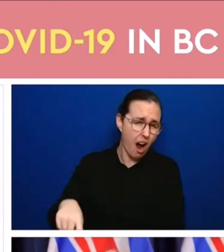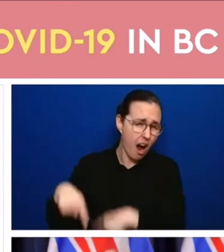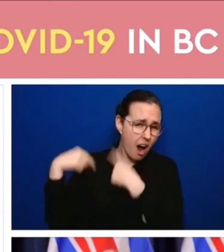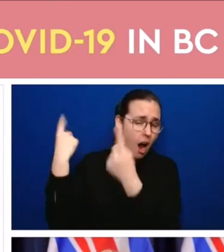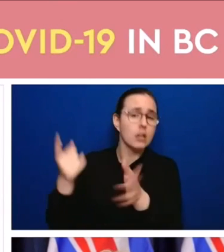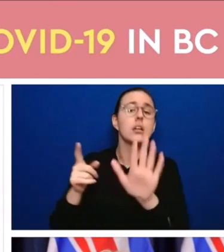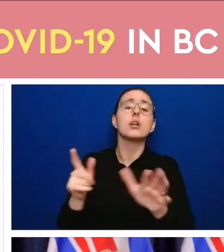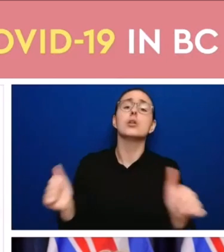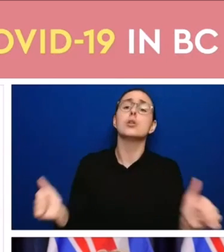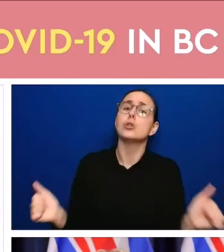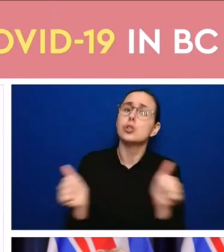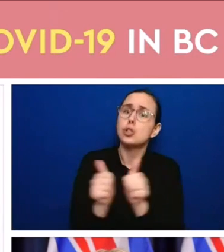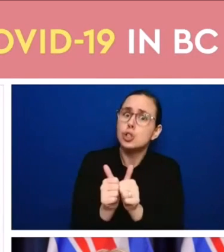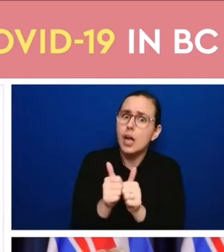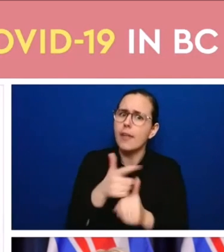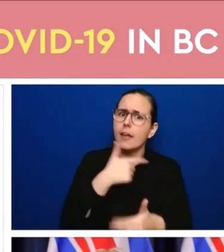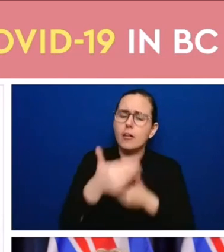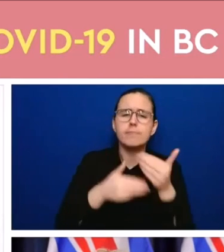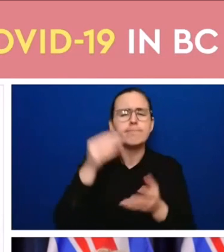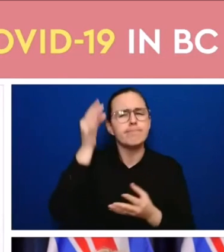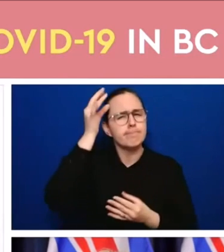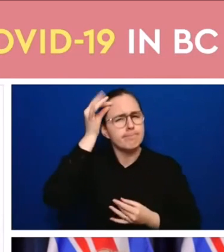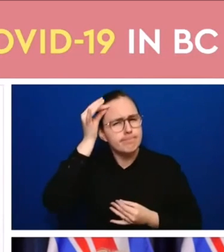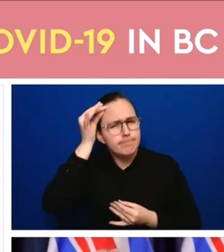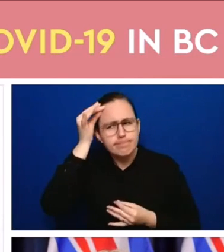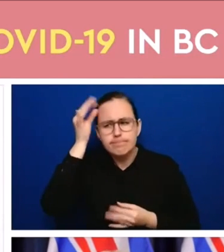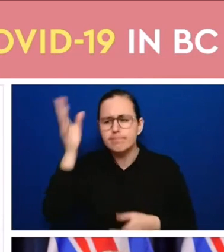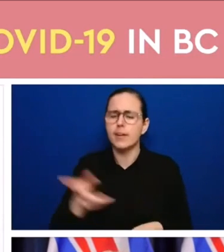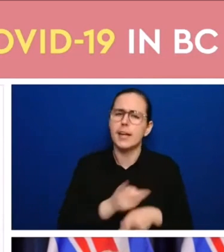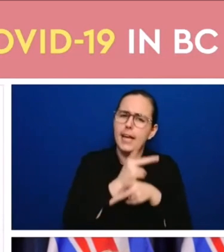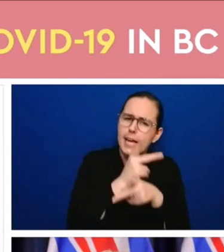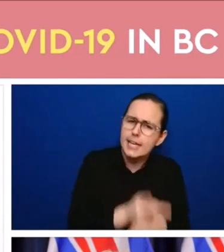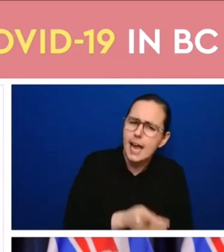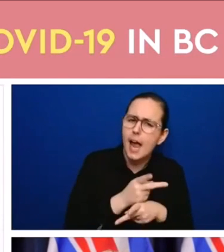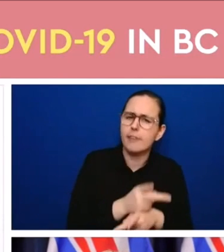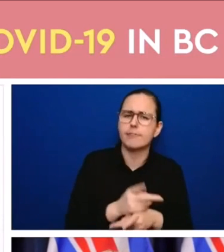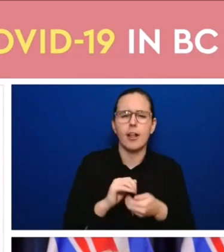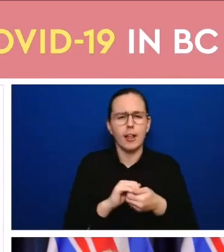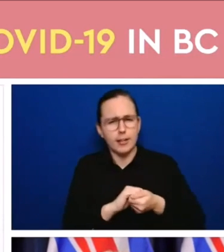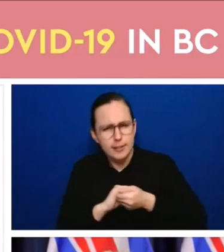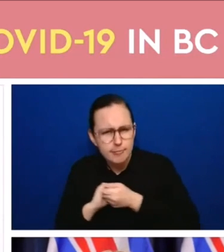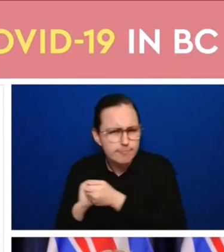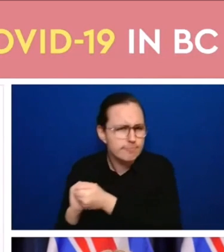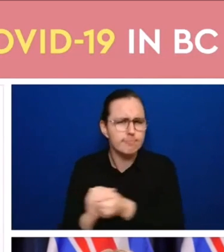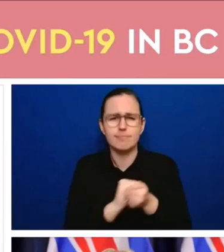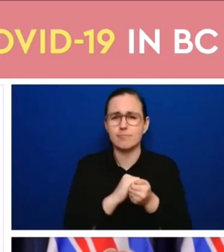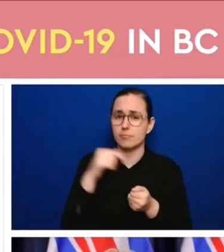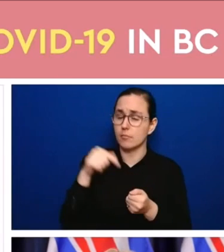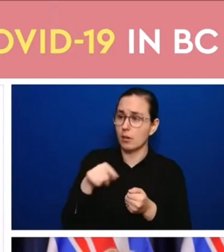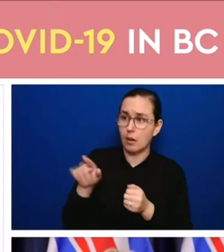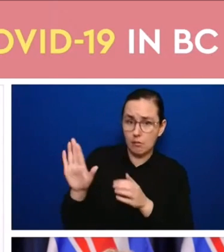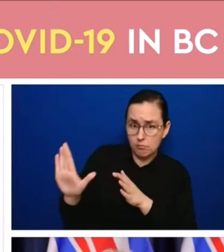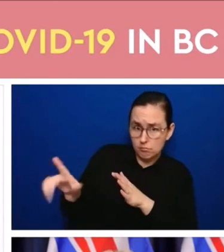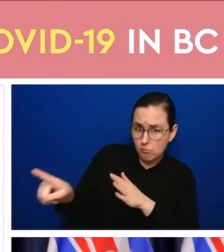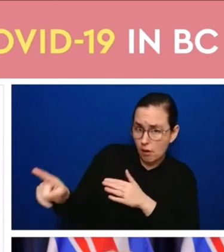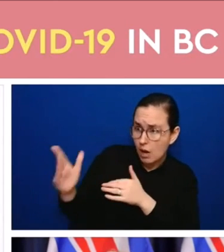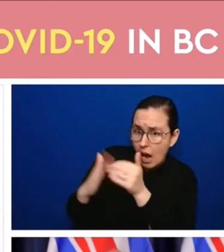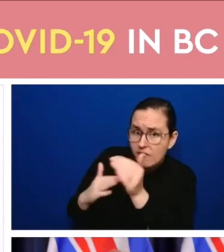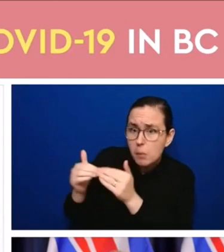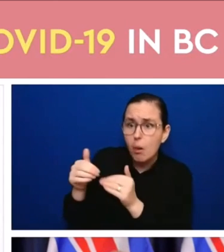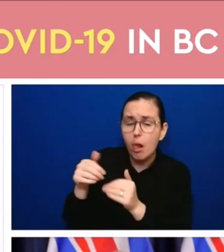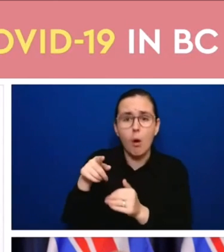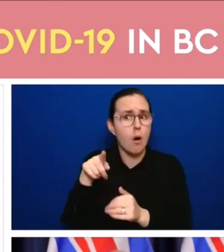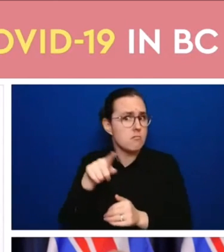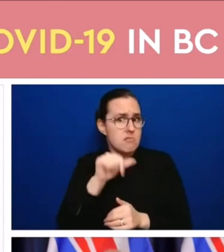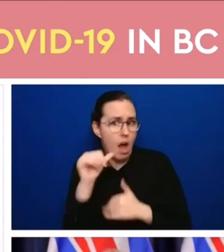together to make sure that we're respecting each other's comfort levels as we move to this and we build that confidence to come